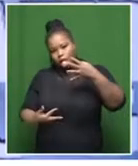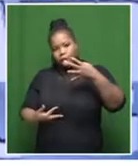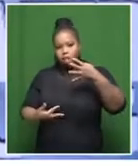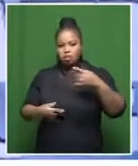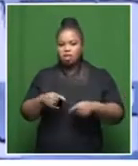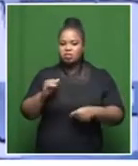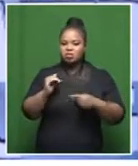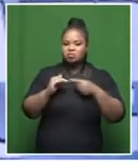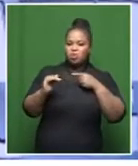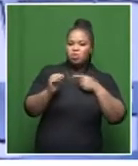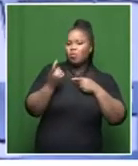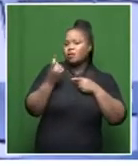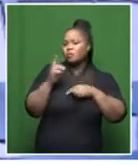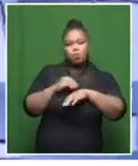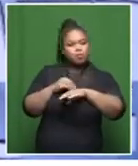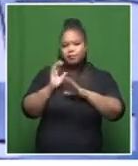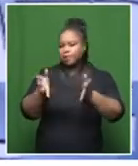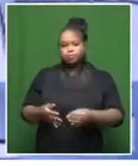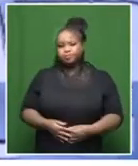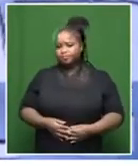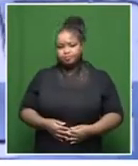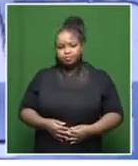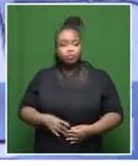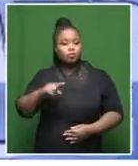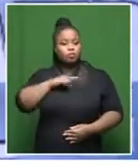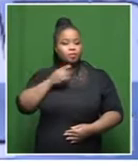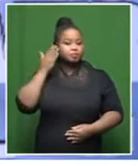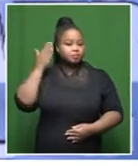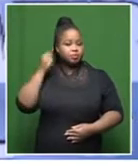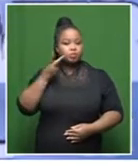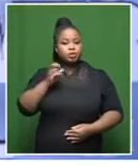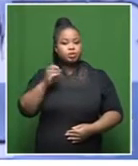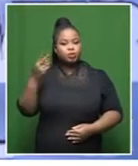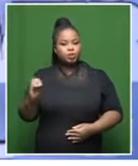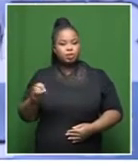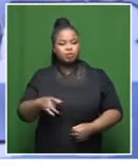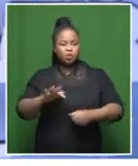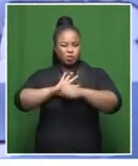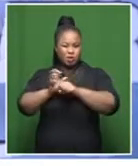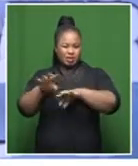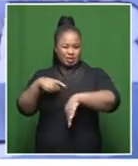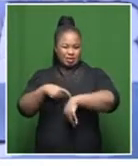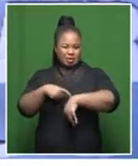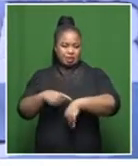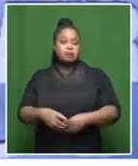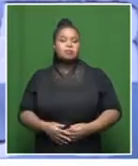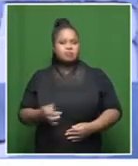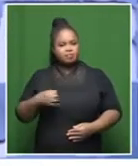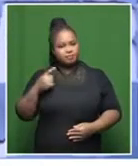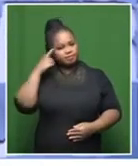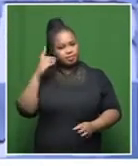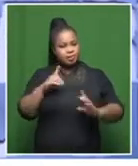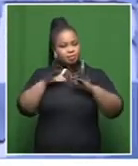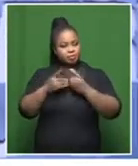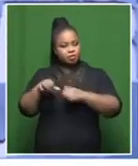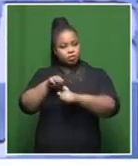one type of problem. And during 2020, during COVID, I think the Department of